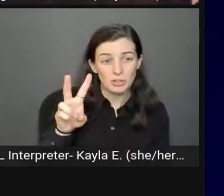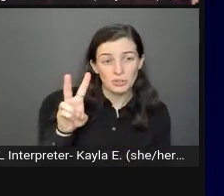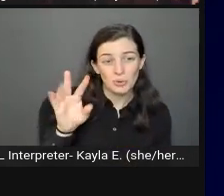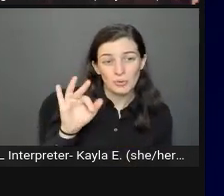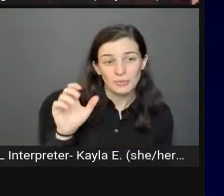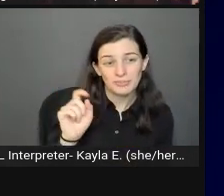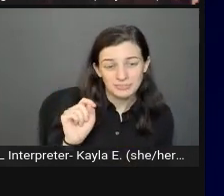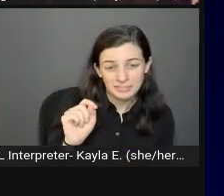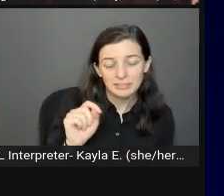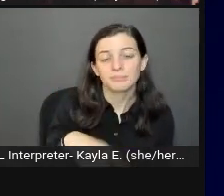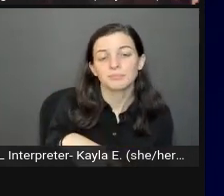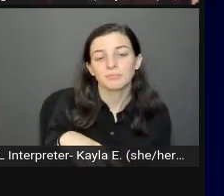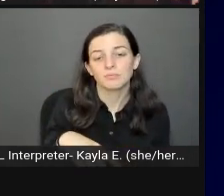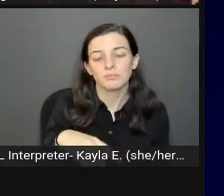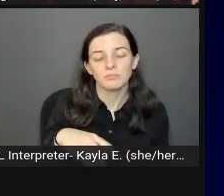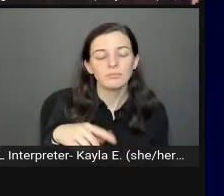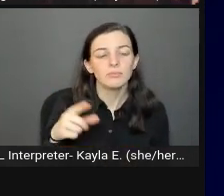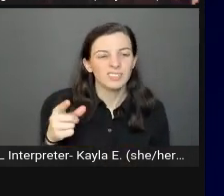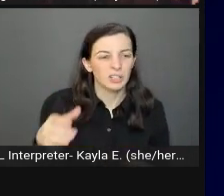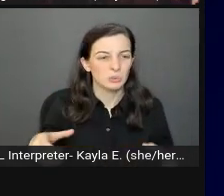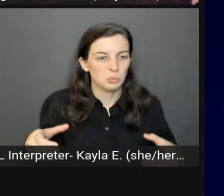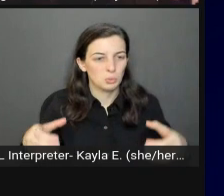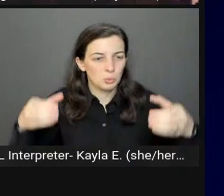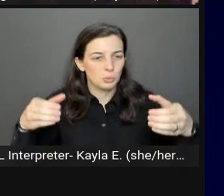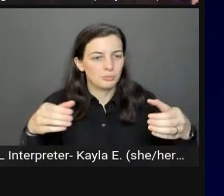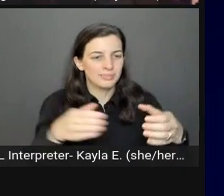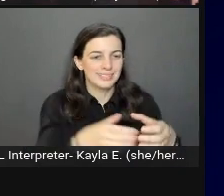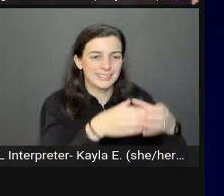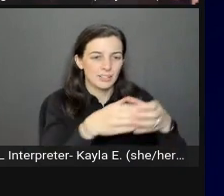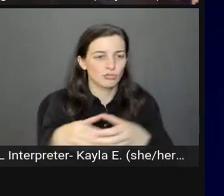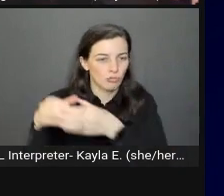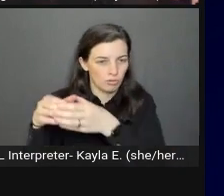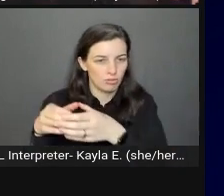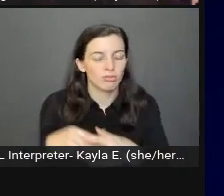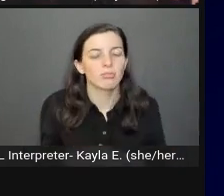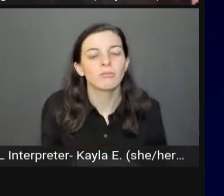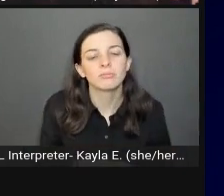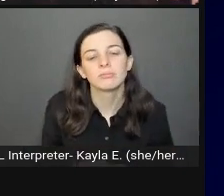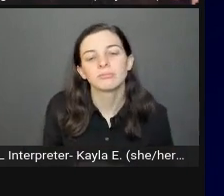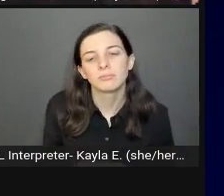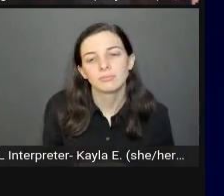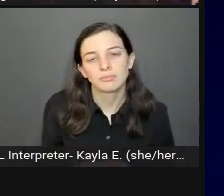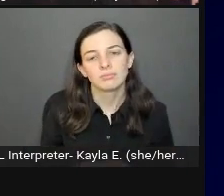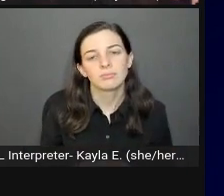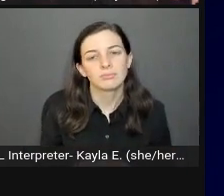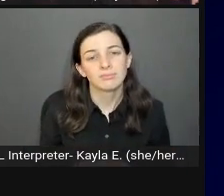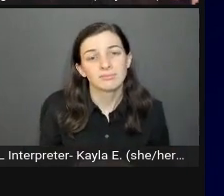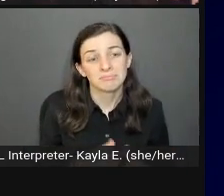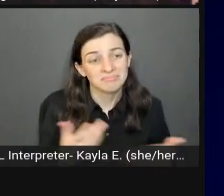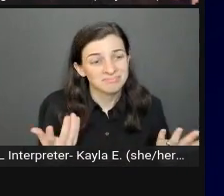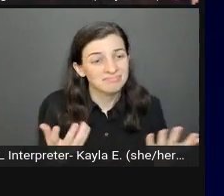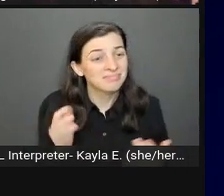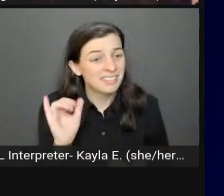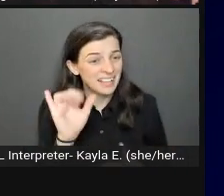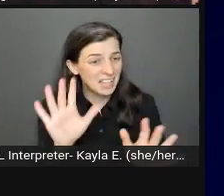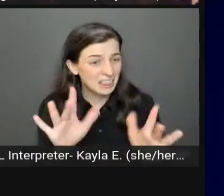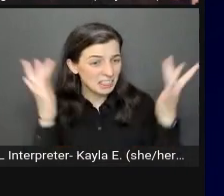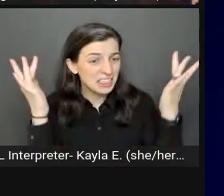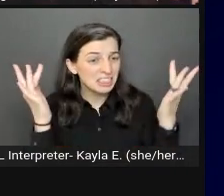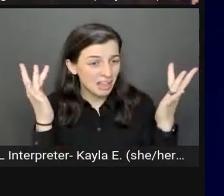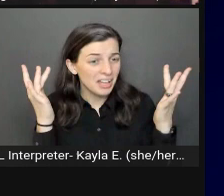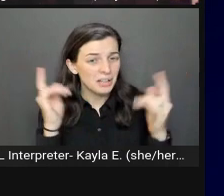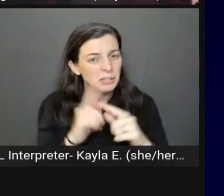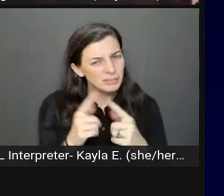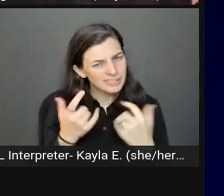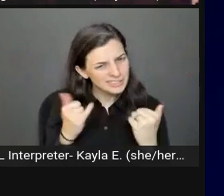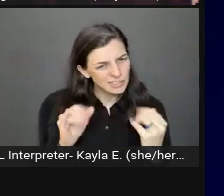cylindrical shaped light wood pegs. It's lengthy, but it provides enough information for a user